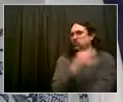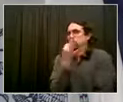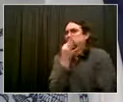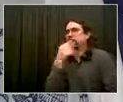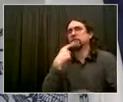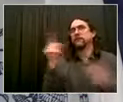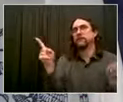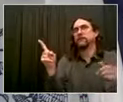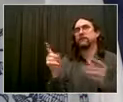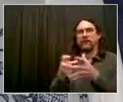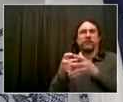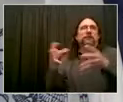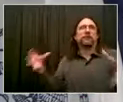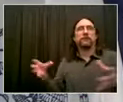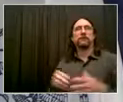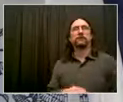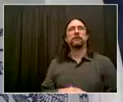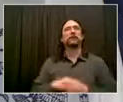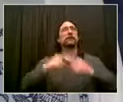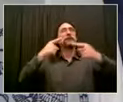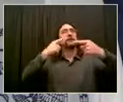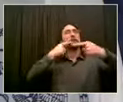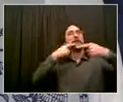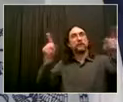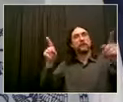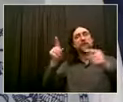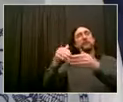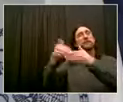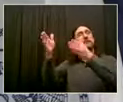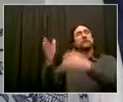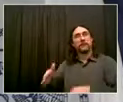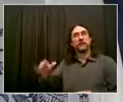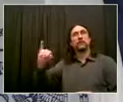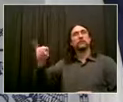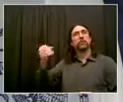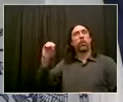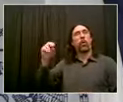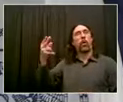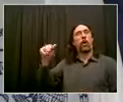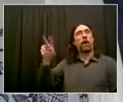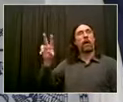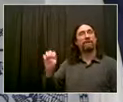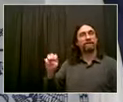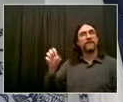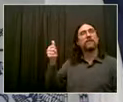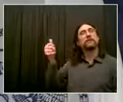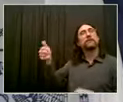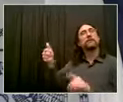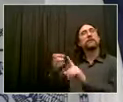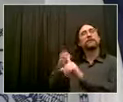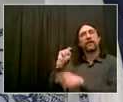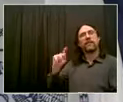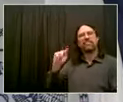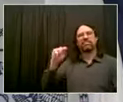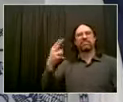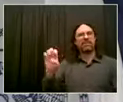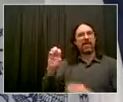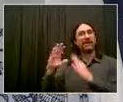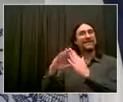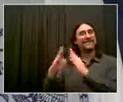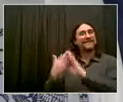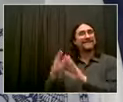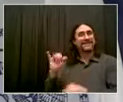Hi, Mr. Mayor. I just wanted to clarify on the change of